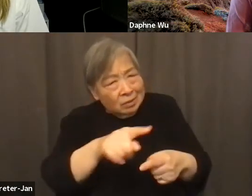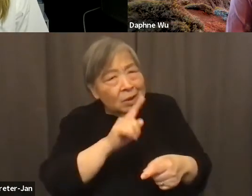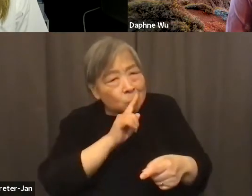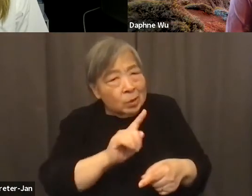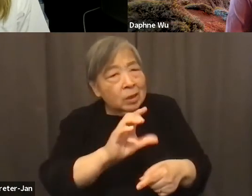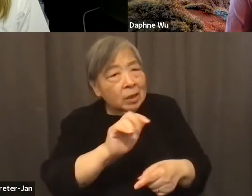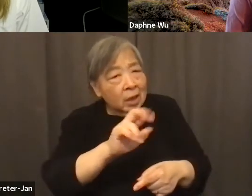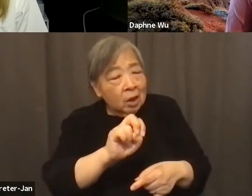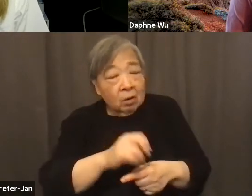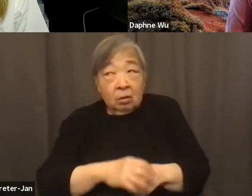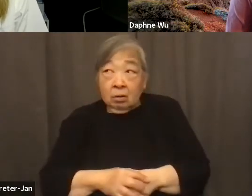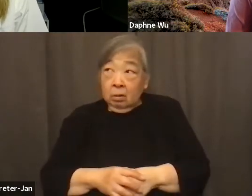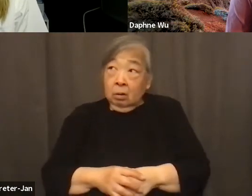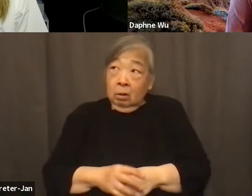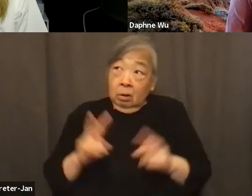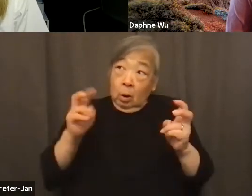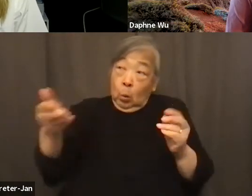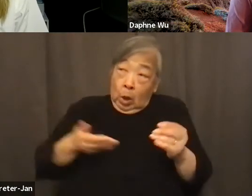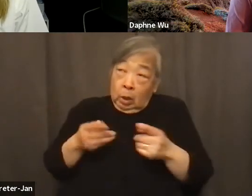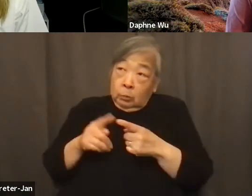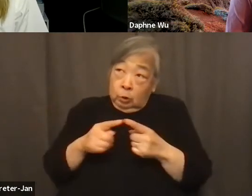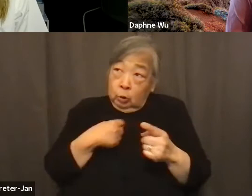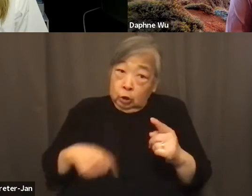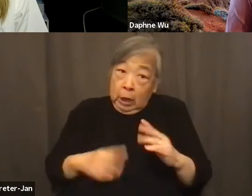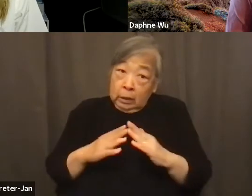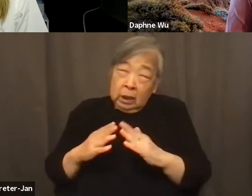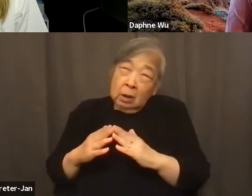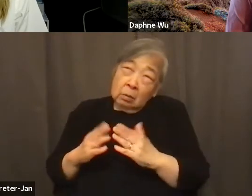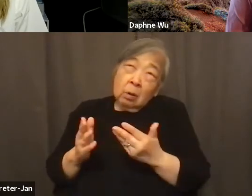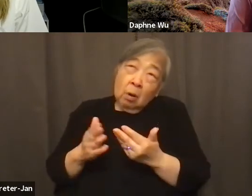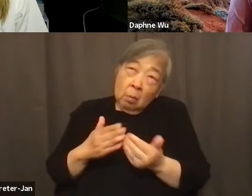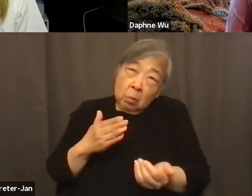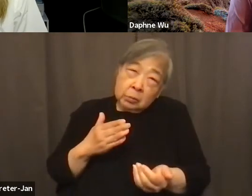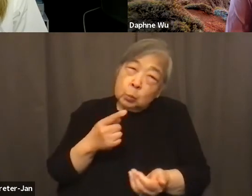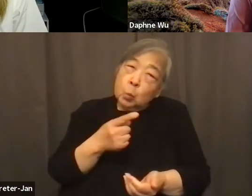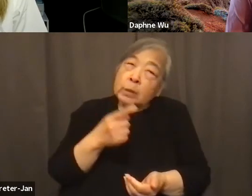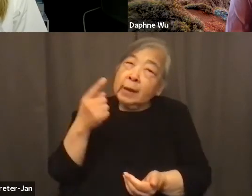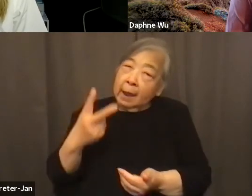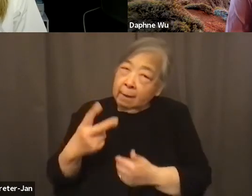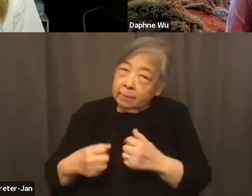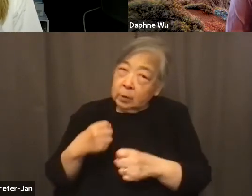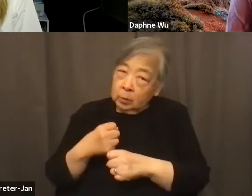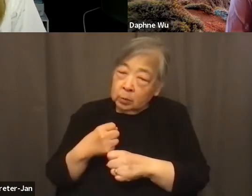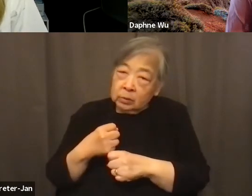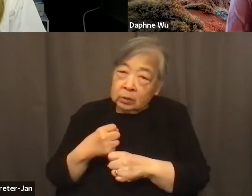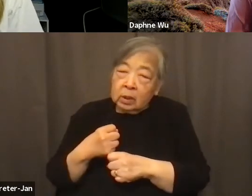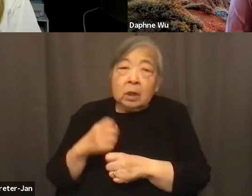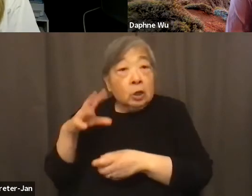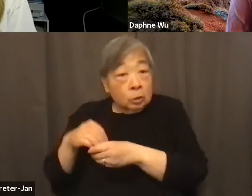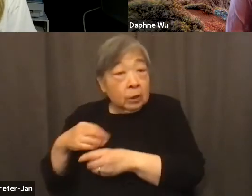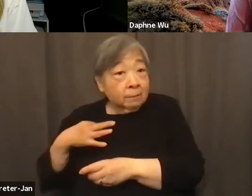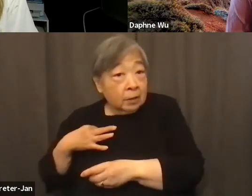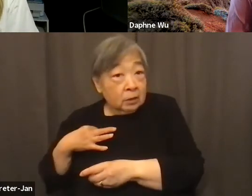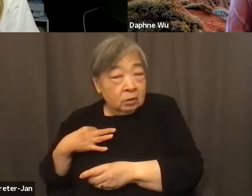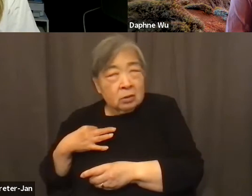With Welcome to Chinatown, we're about a year and almost a year and a half now, including our alum volunteers, have a team of